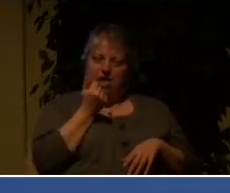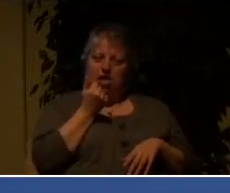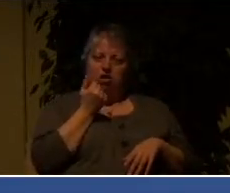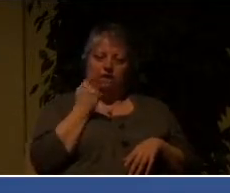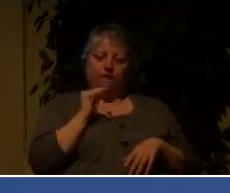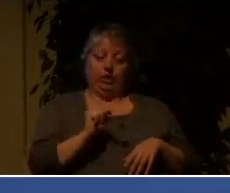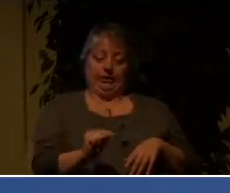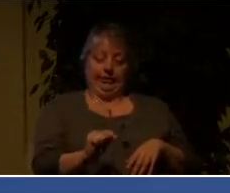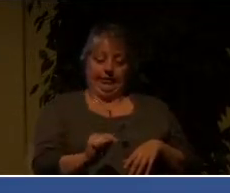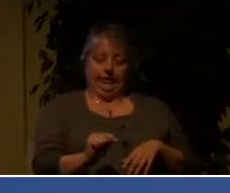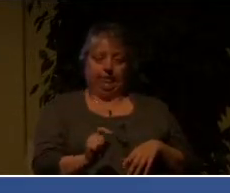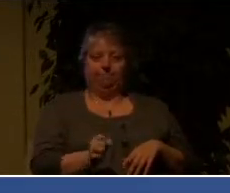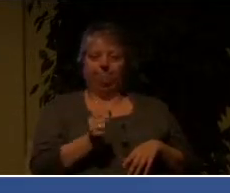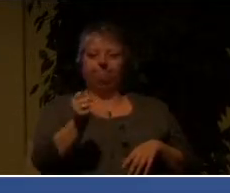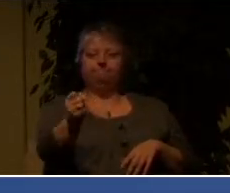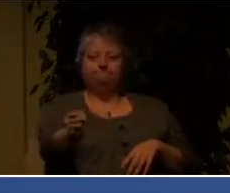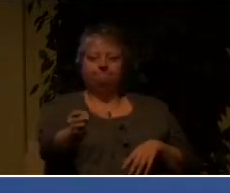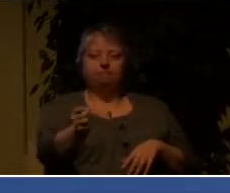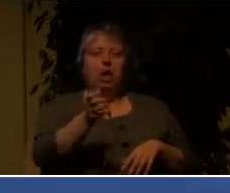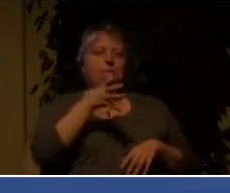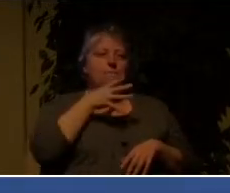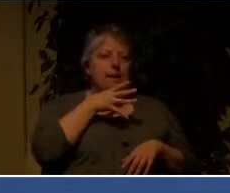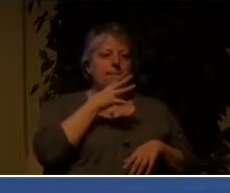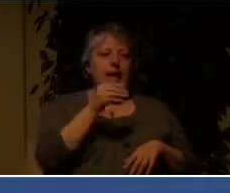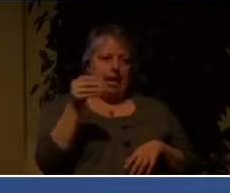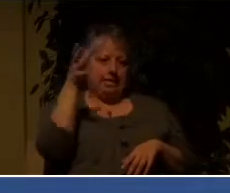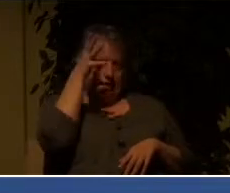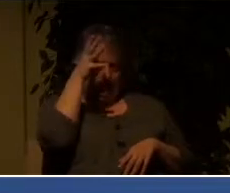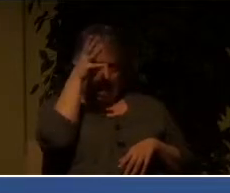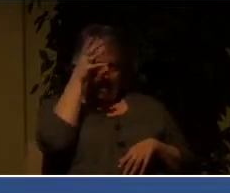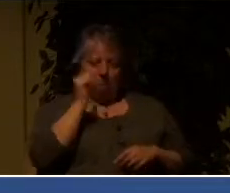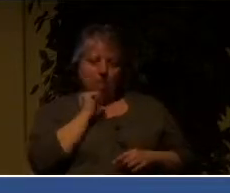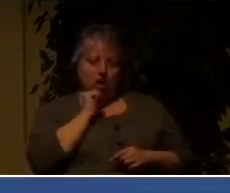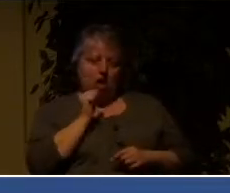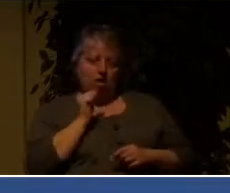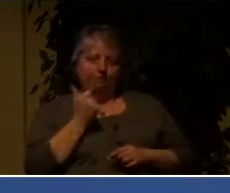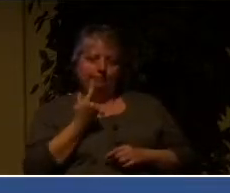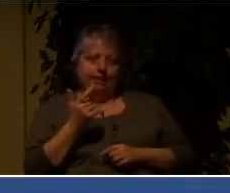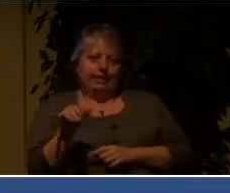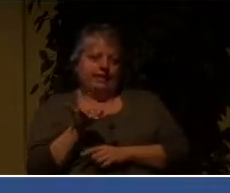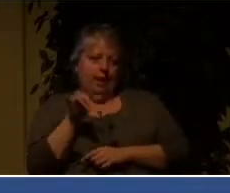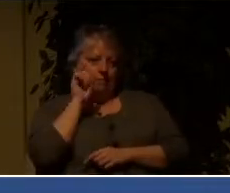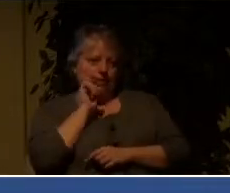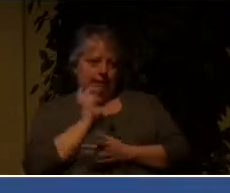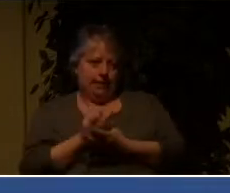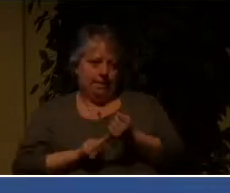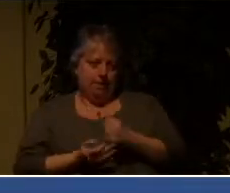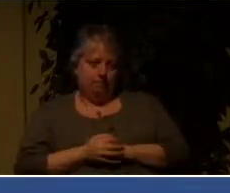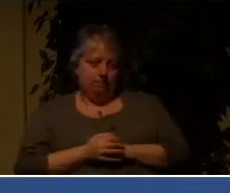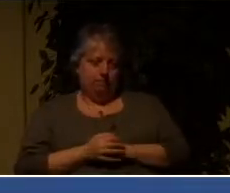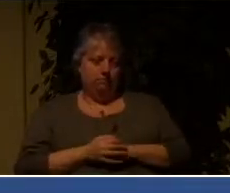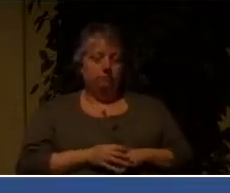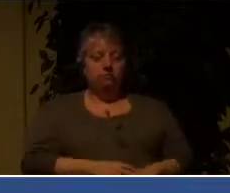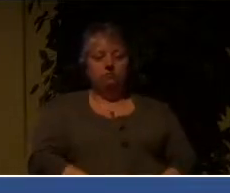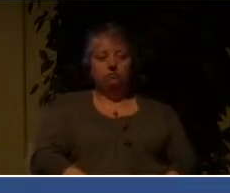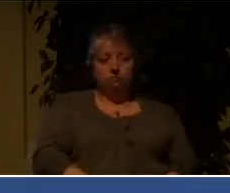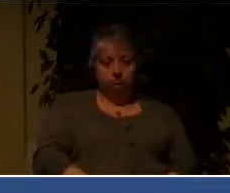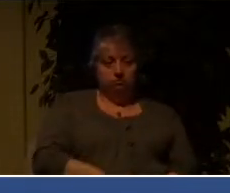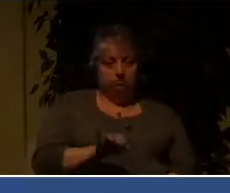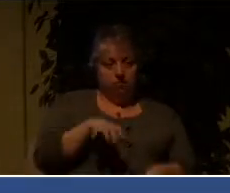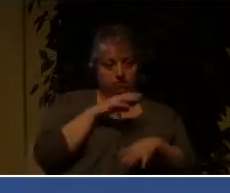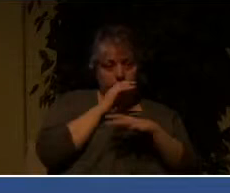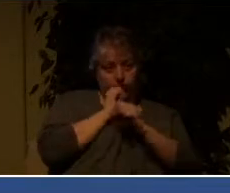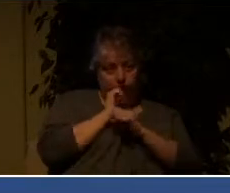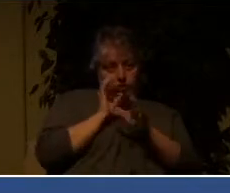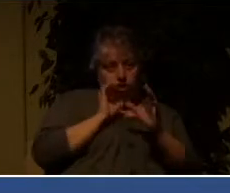For that view expressed in the privacy of that consultation, the Lord Chancellor and